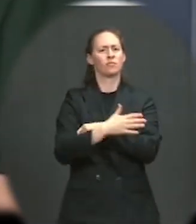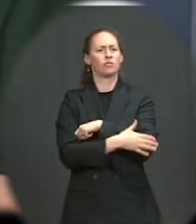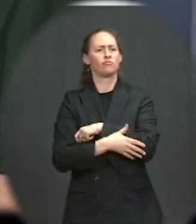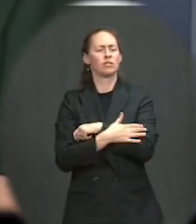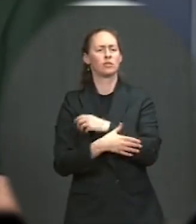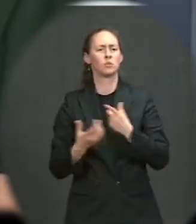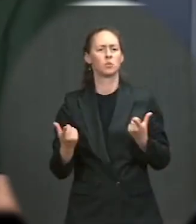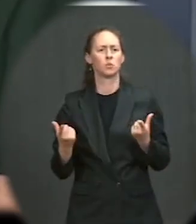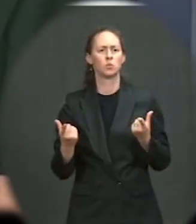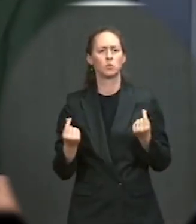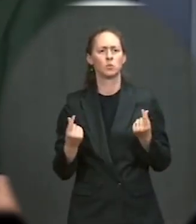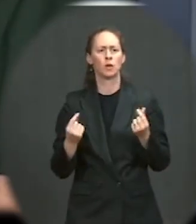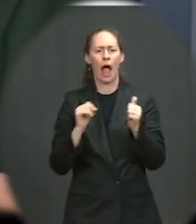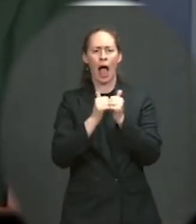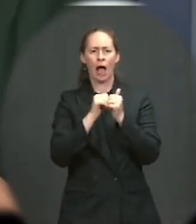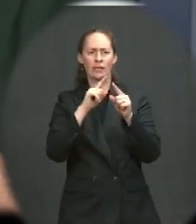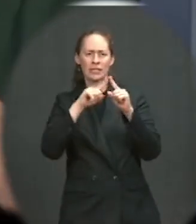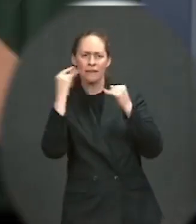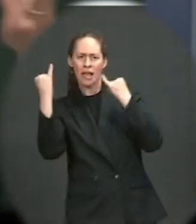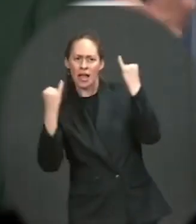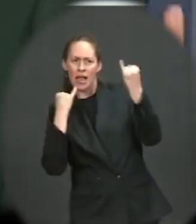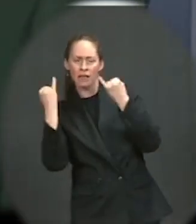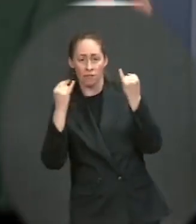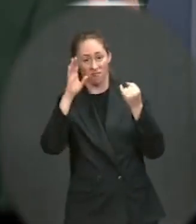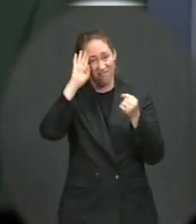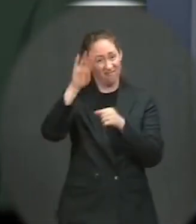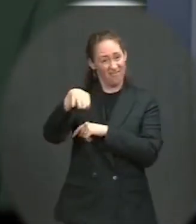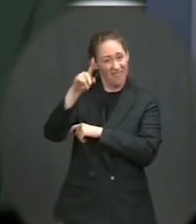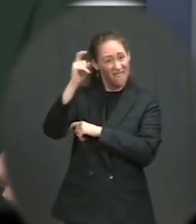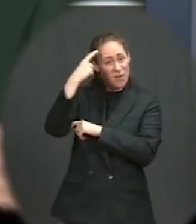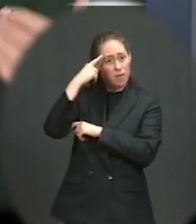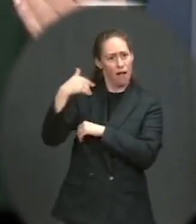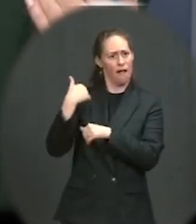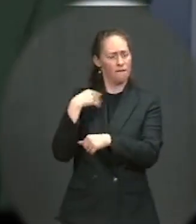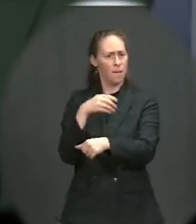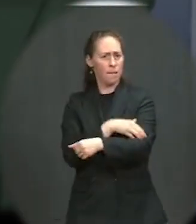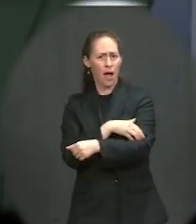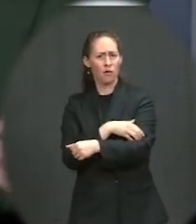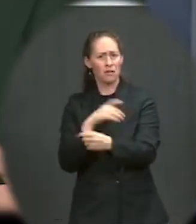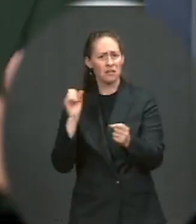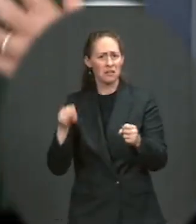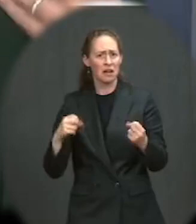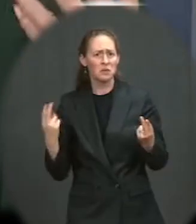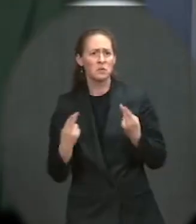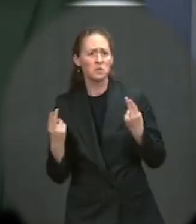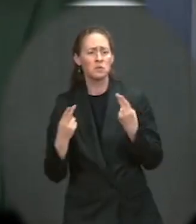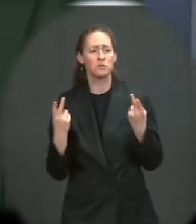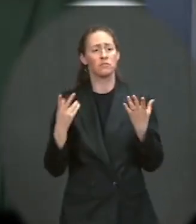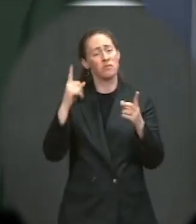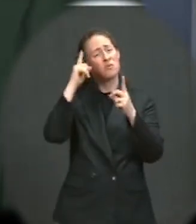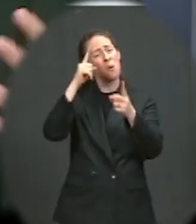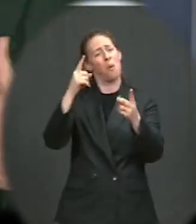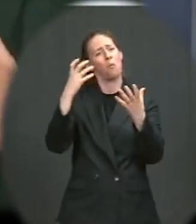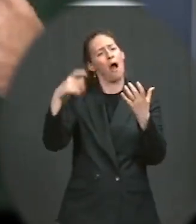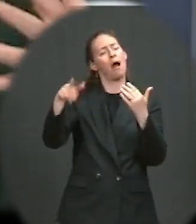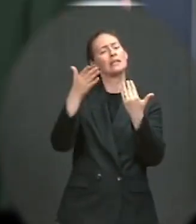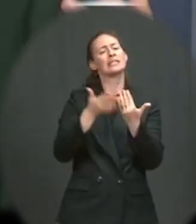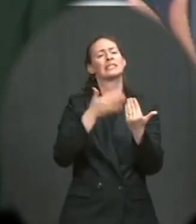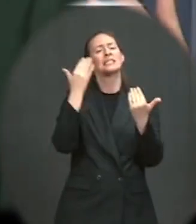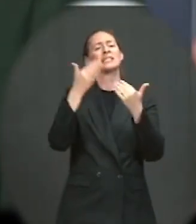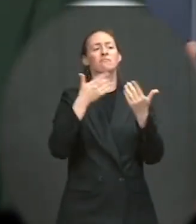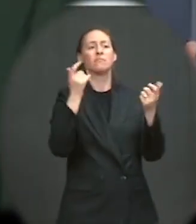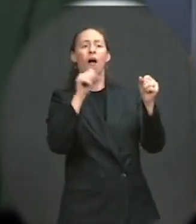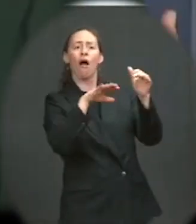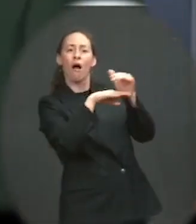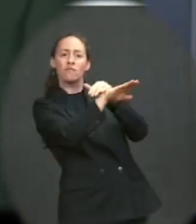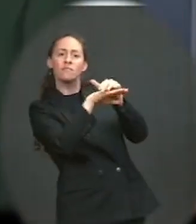of the authorities that the federal government has. Because for all of these, our objective is to make it easier to vote, make it more accessible to vote, and there's a lot of